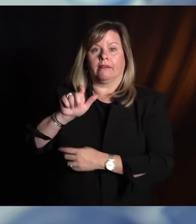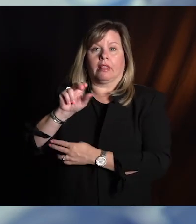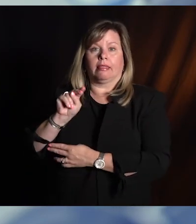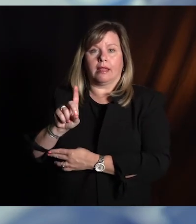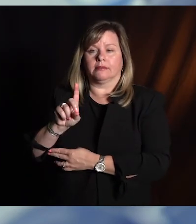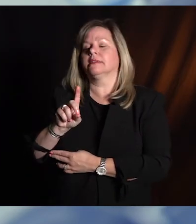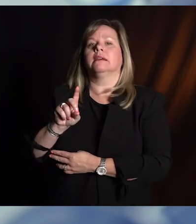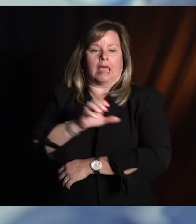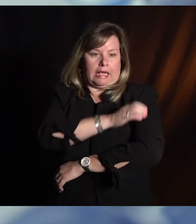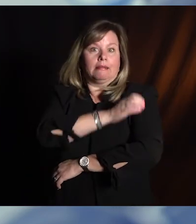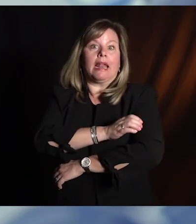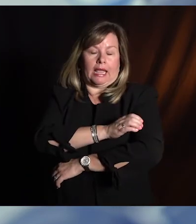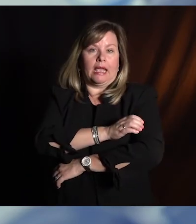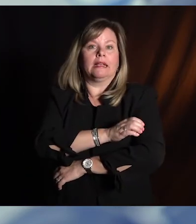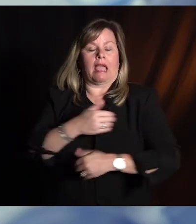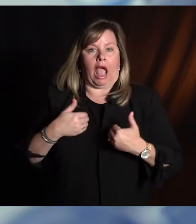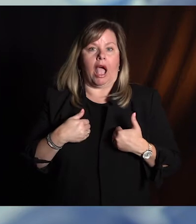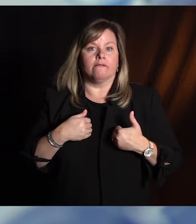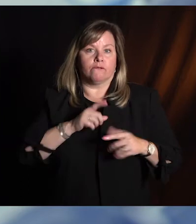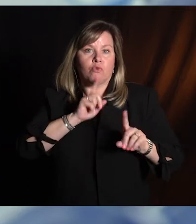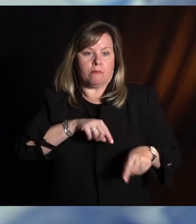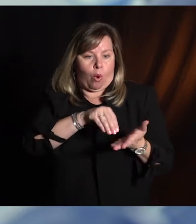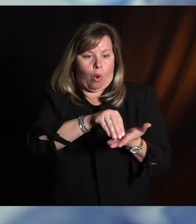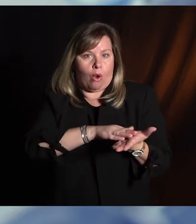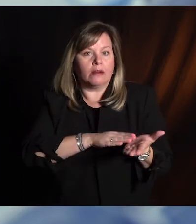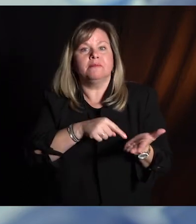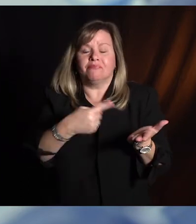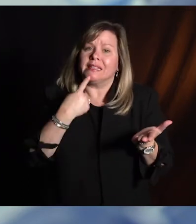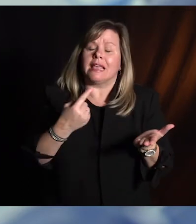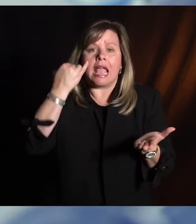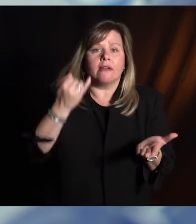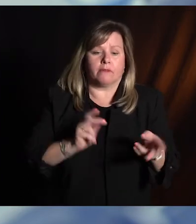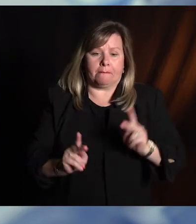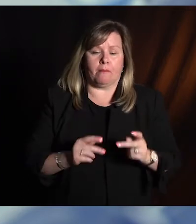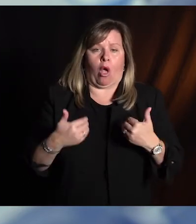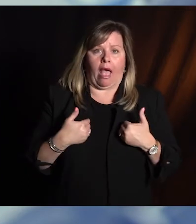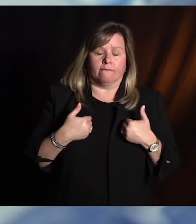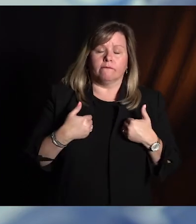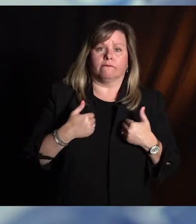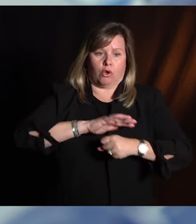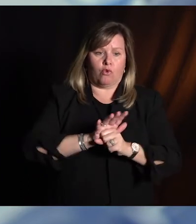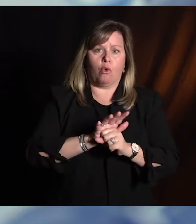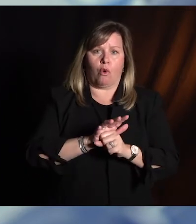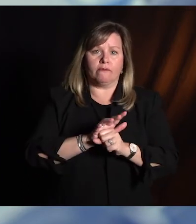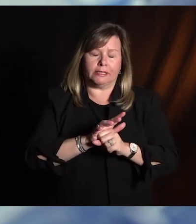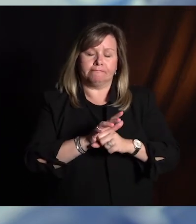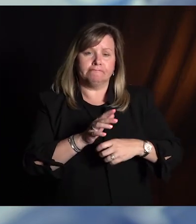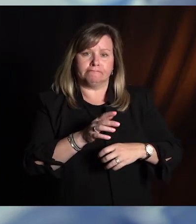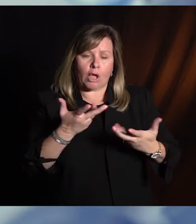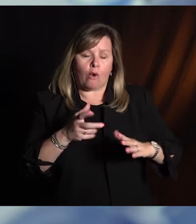people who are hospitalized with COVID-19 between January and April of this year, 99.75